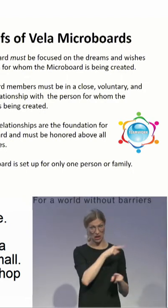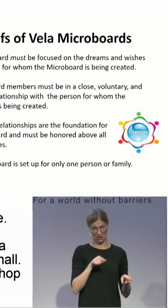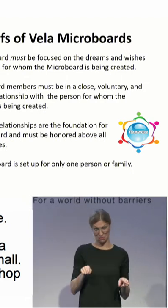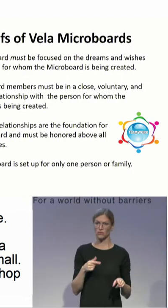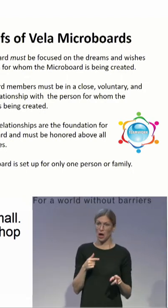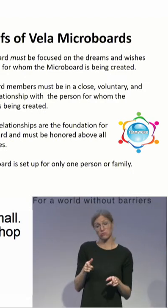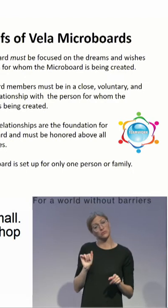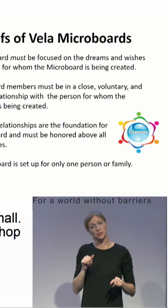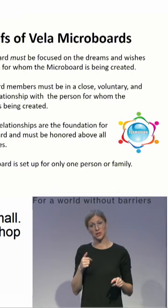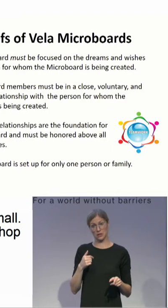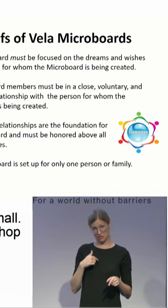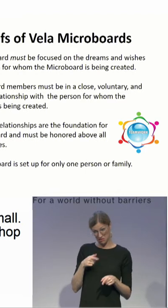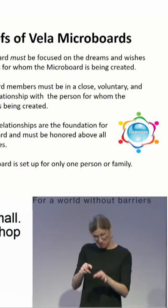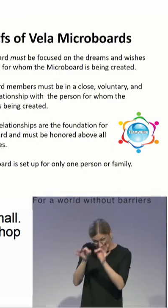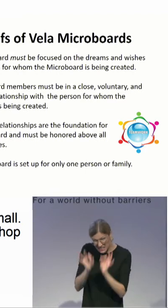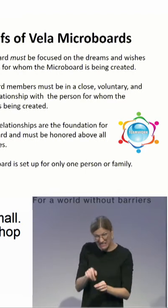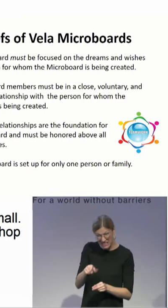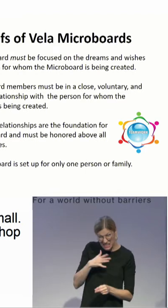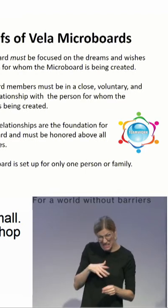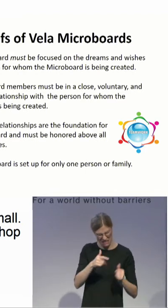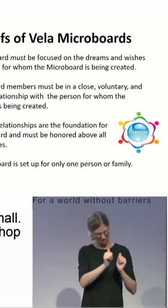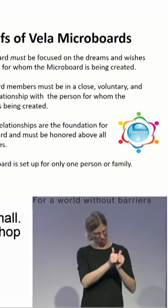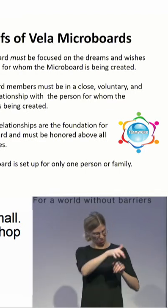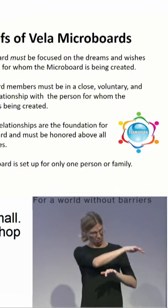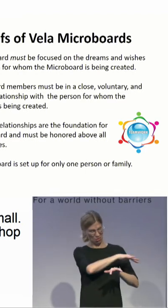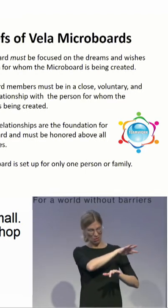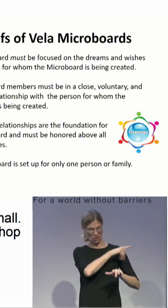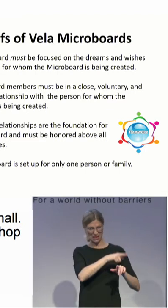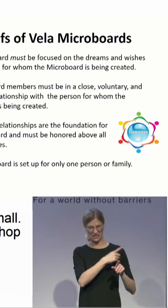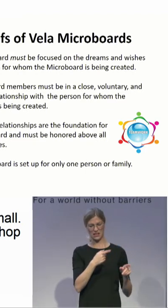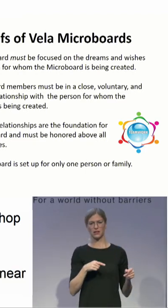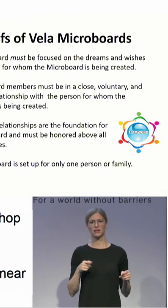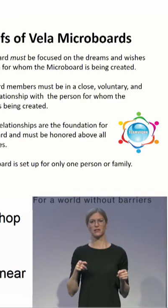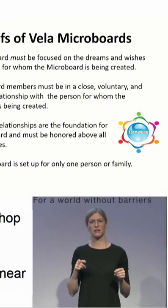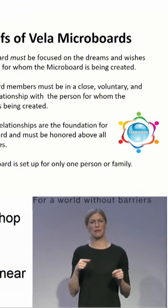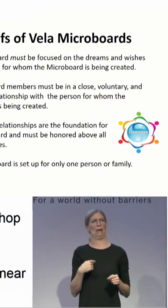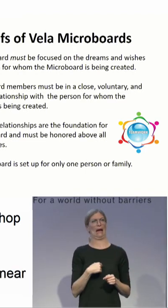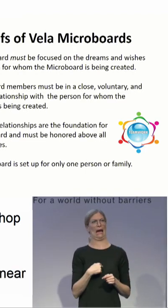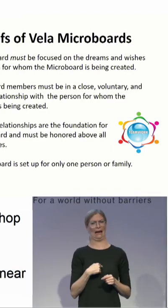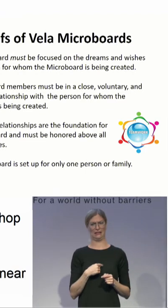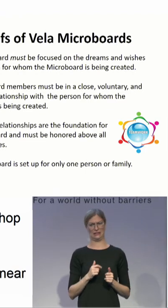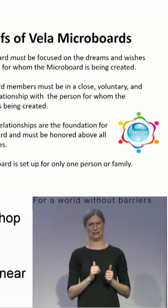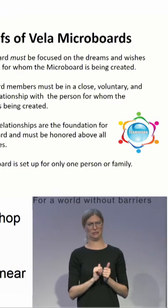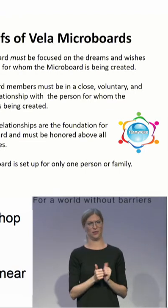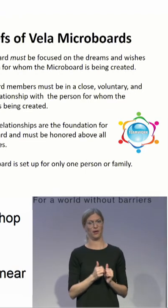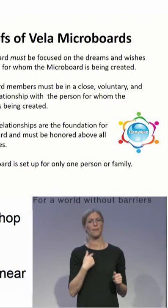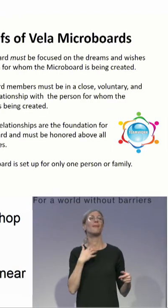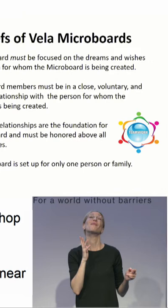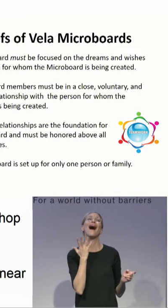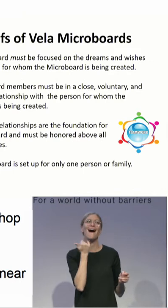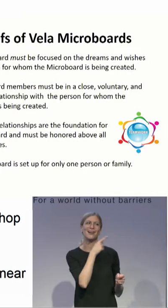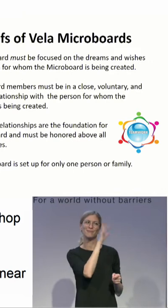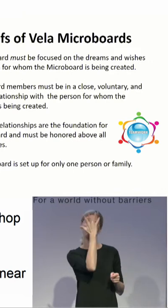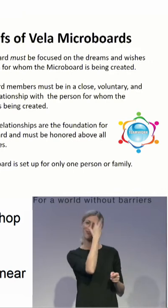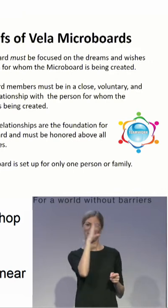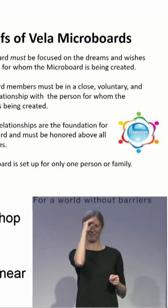problem, but I'm not sure why that is. And she said, well, I don't play sports, but a lot of good-looking guys do. And so, sure enough, she's a young woman, why